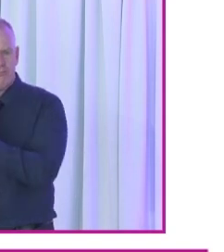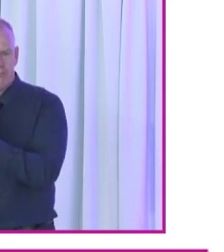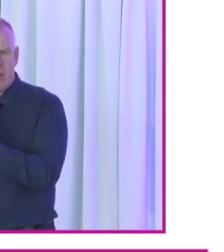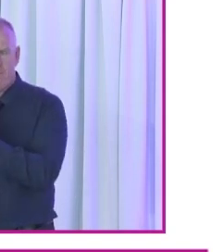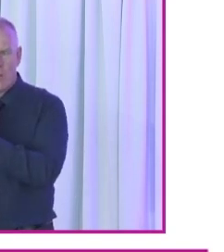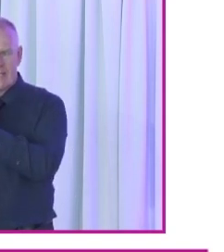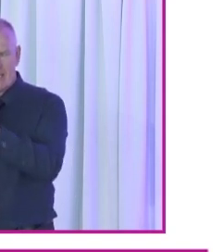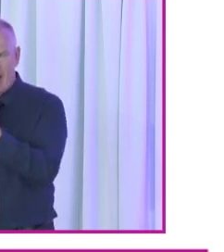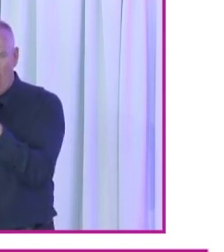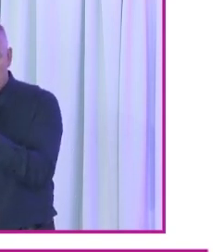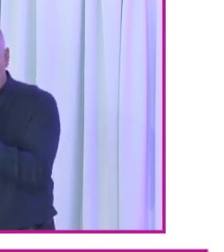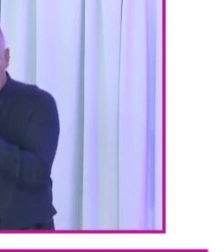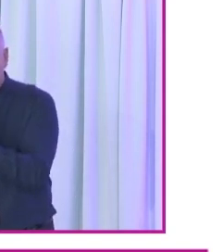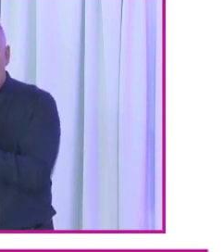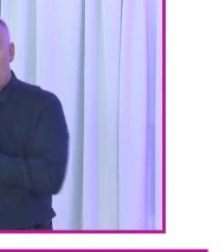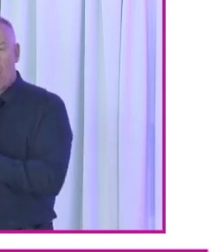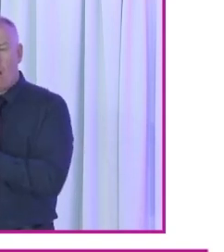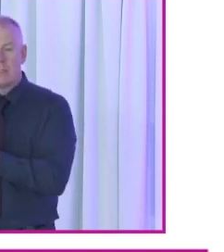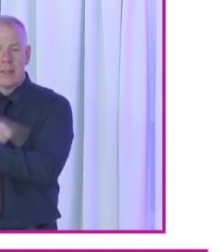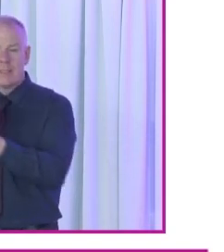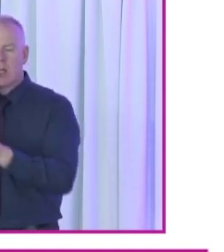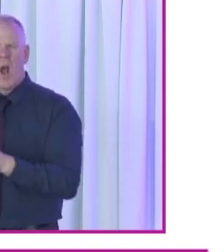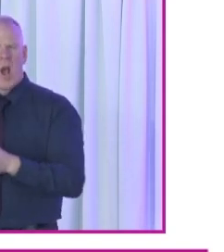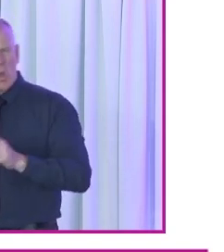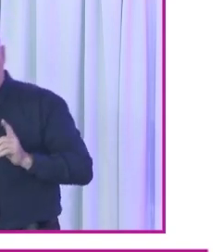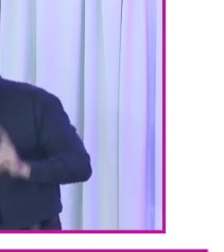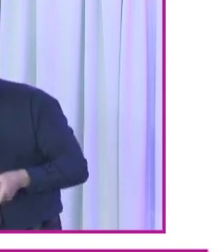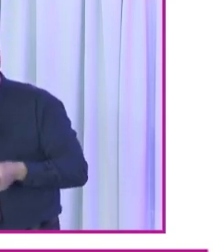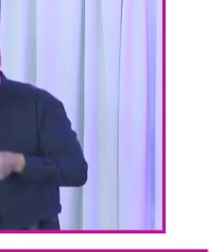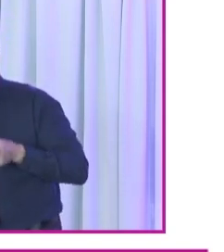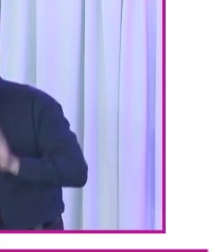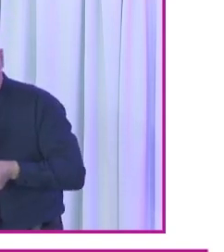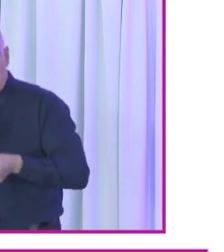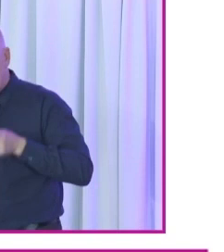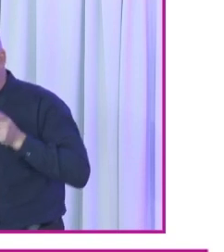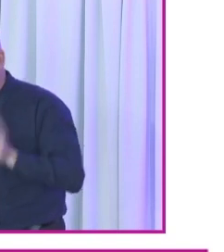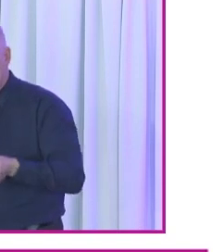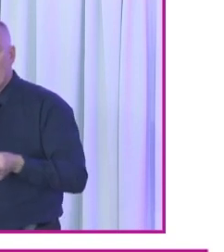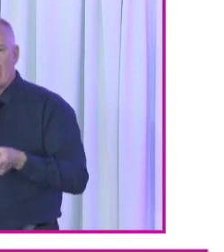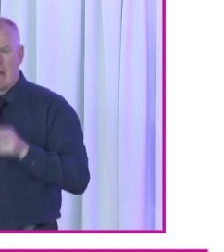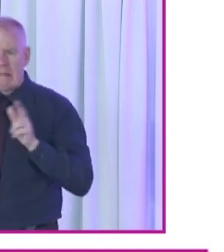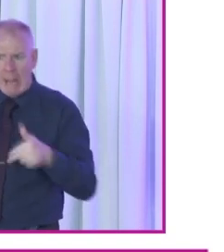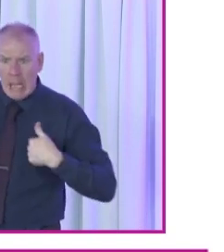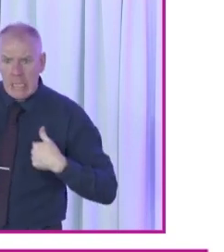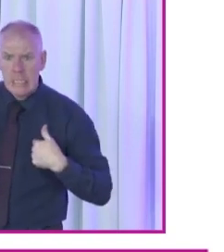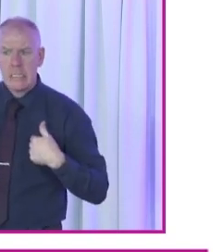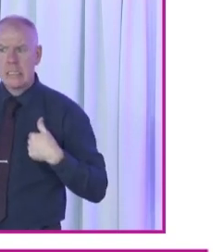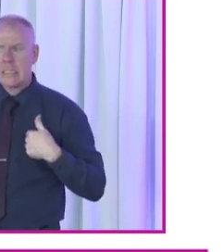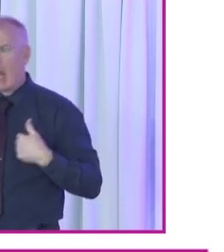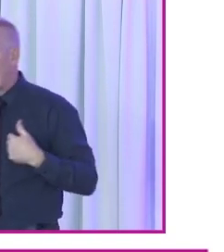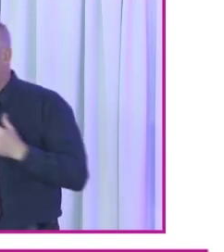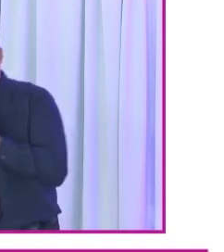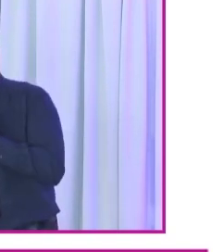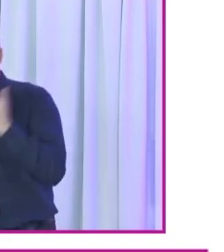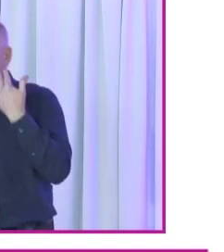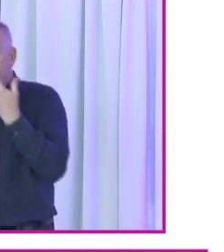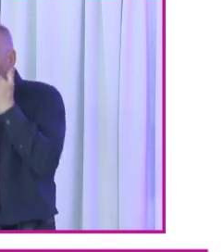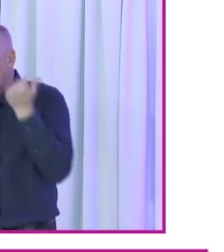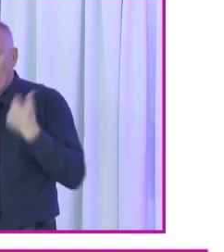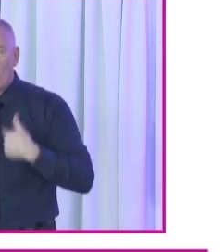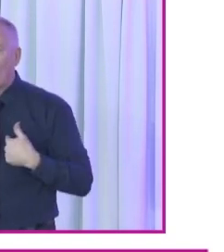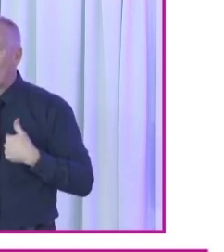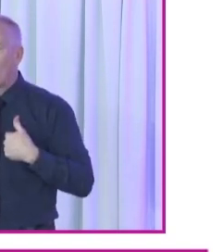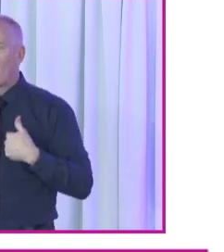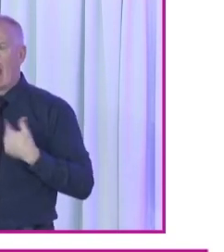that. And people spoke about they weren't sure, they didn't like, they didn't, they weren't sure if they could, they didn't have access to the information